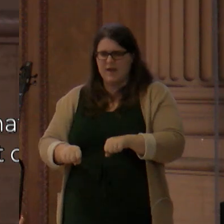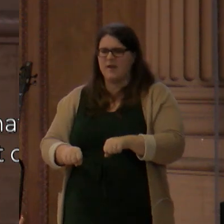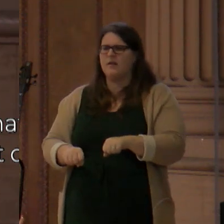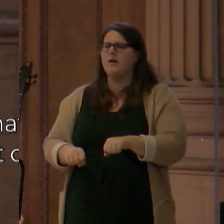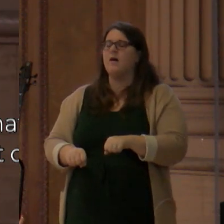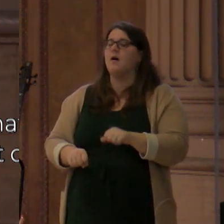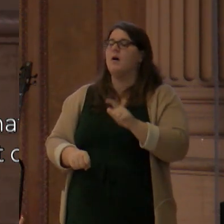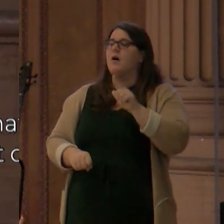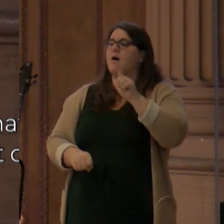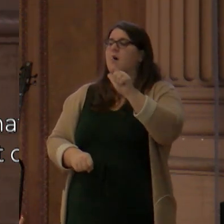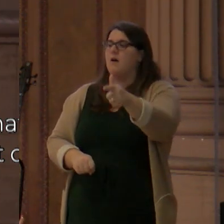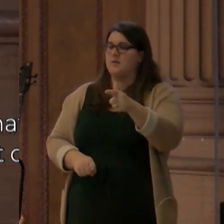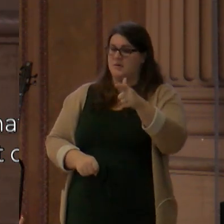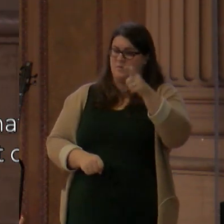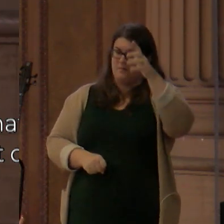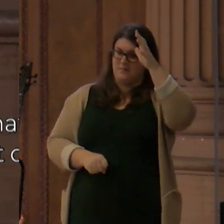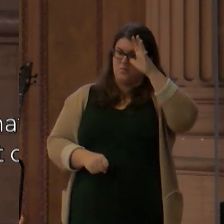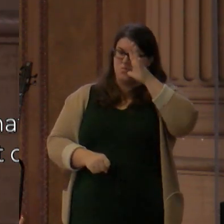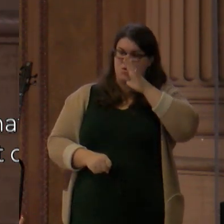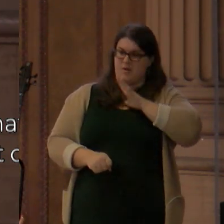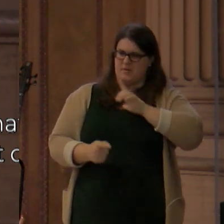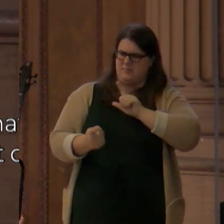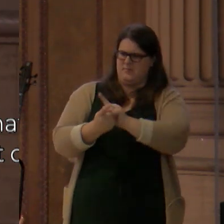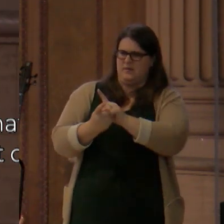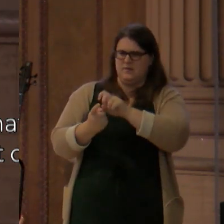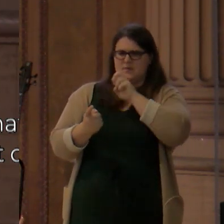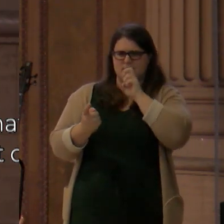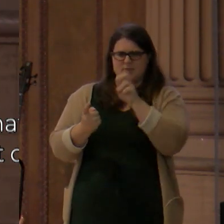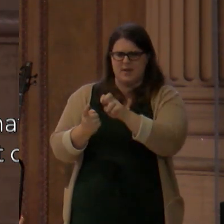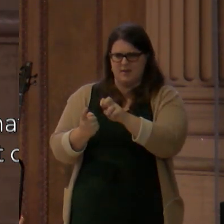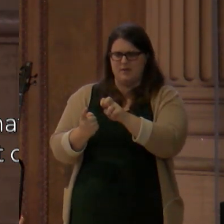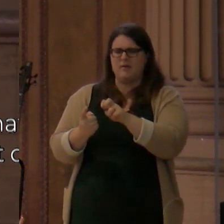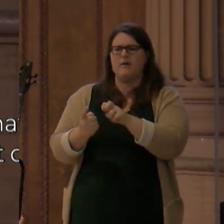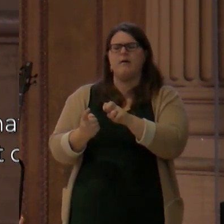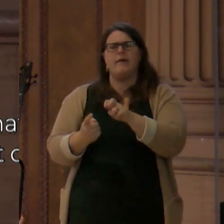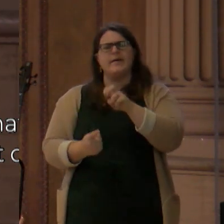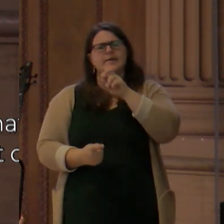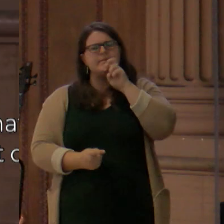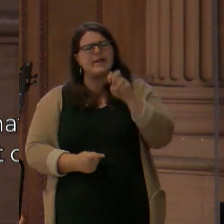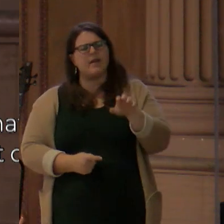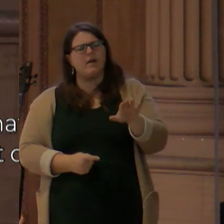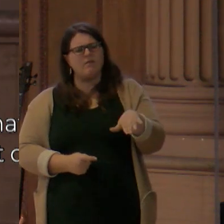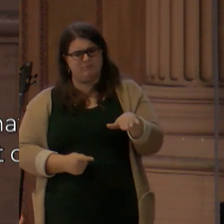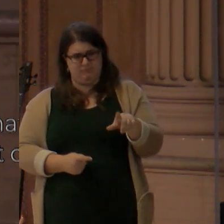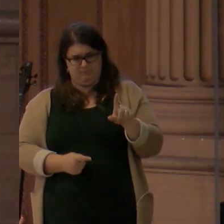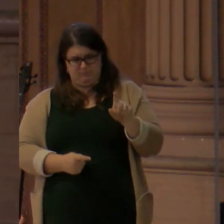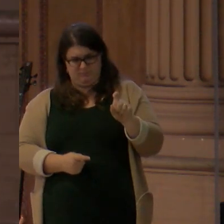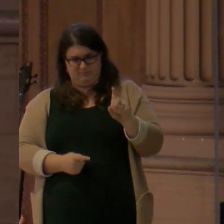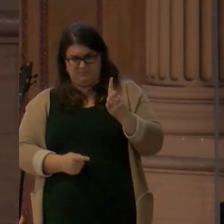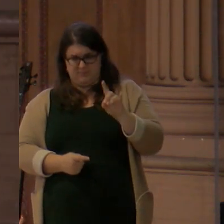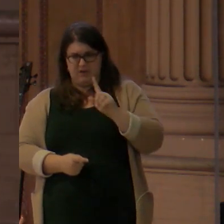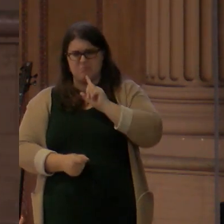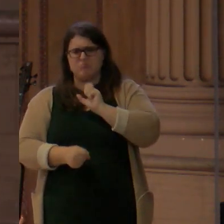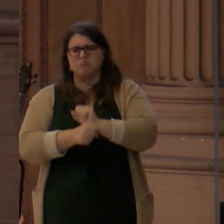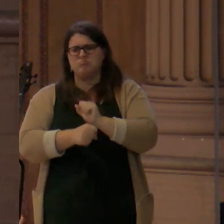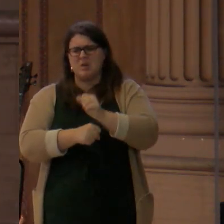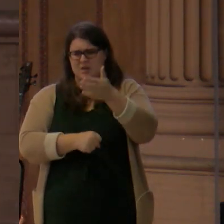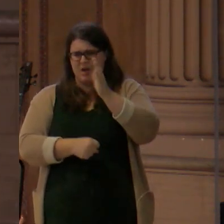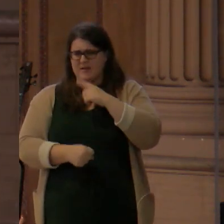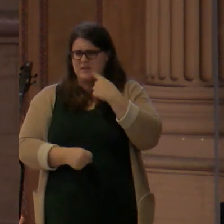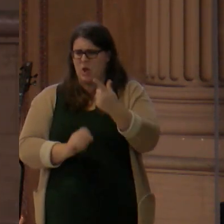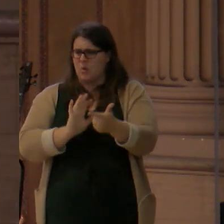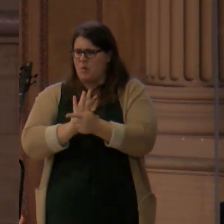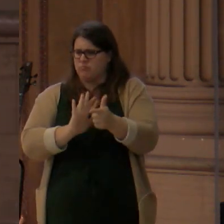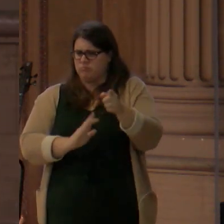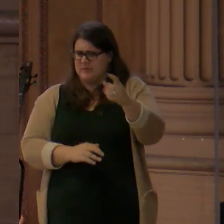God. And then we're introduced to this other character in the story who's only identified here as the serpent. And the